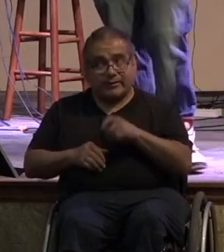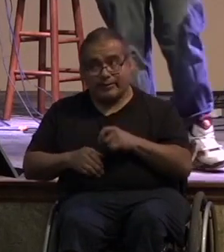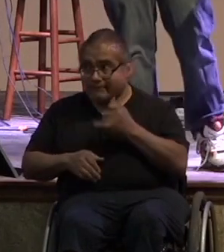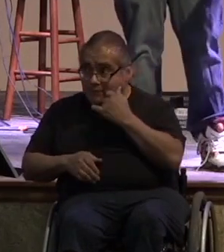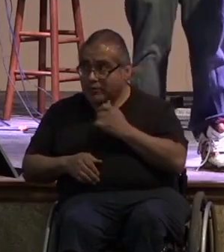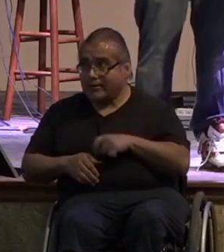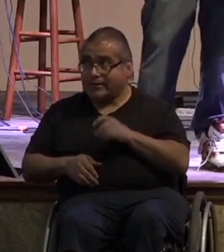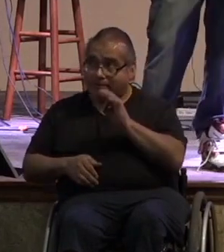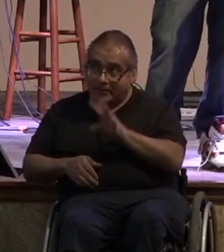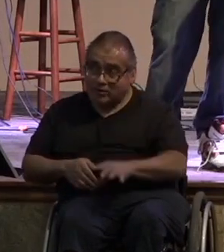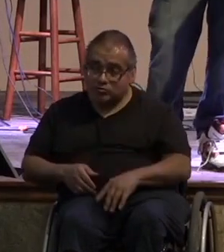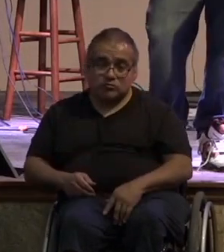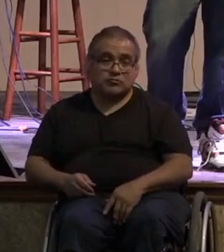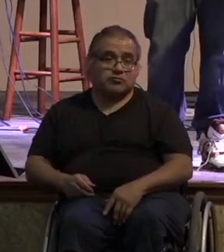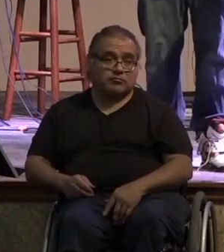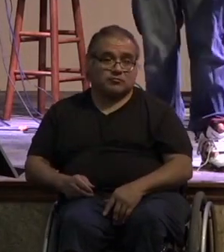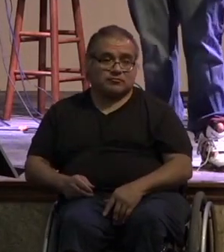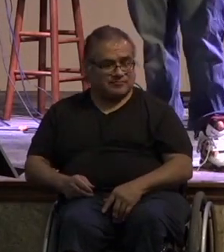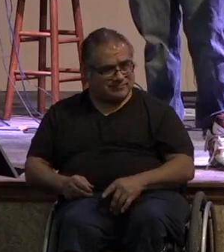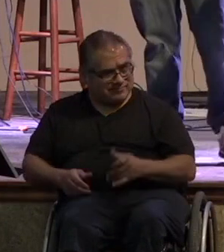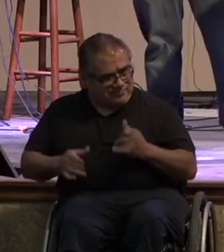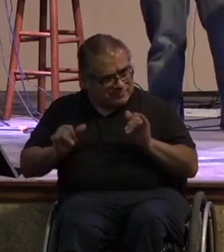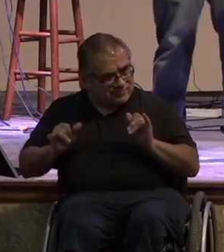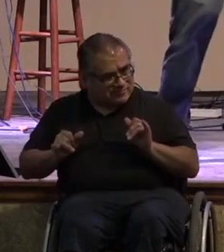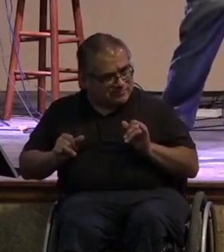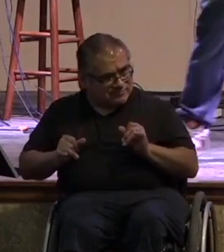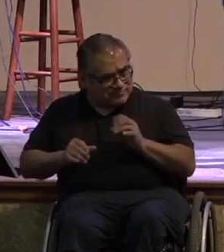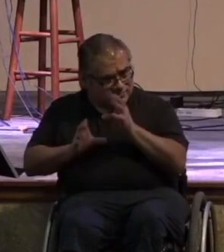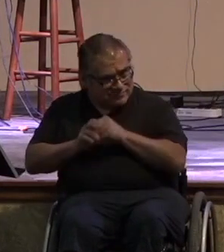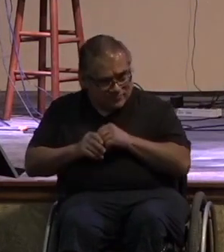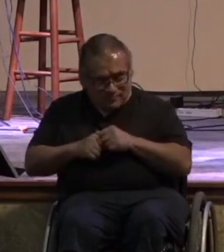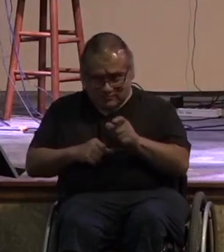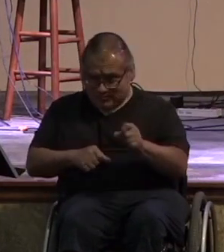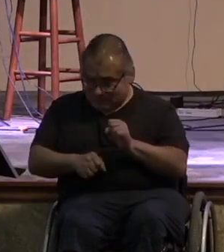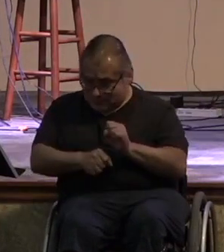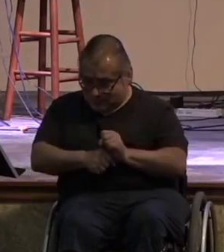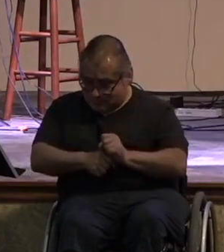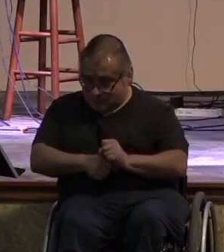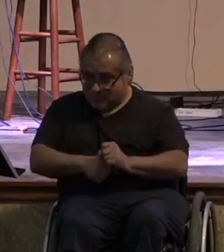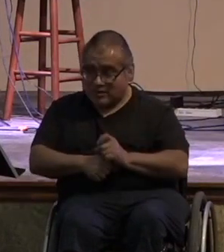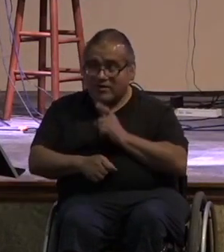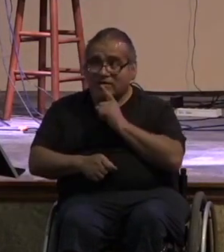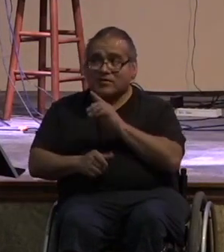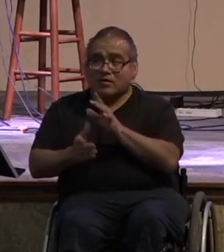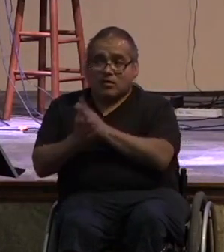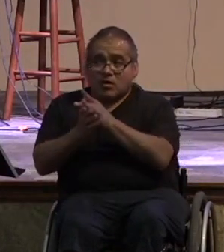pastor and we need all of those things still supporting that mission glorifies god it is part of what we do